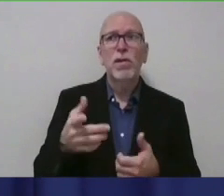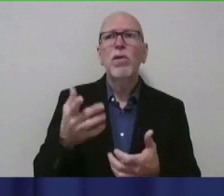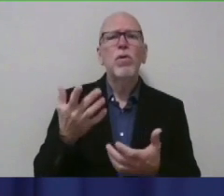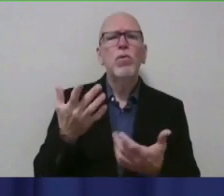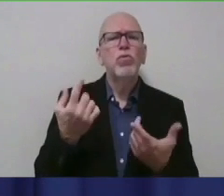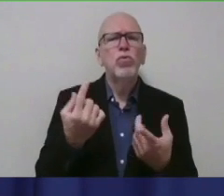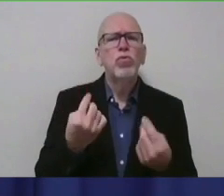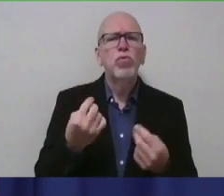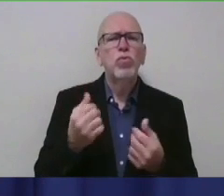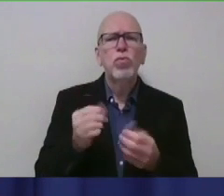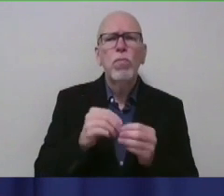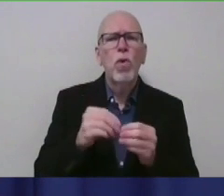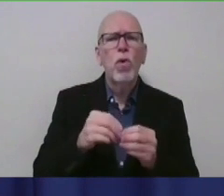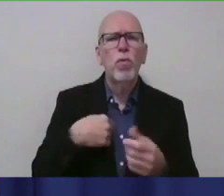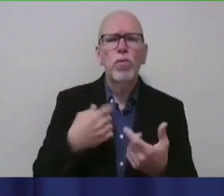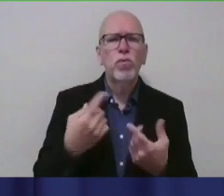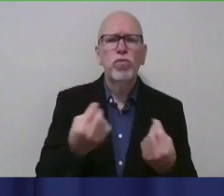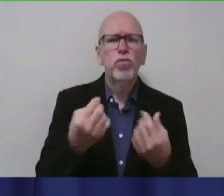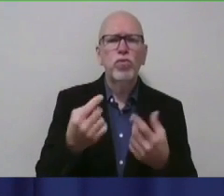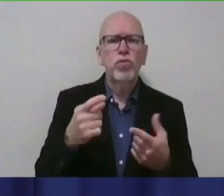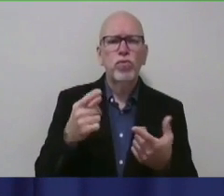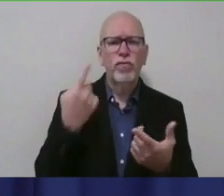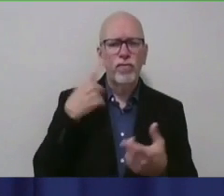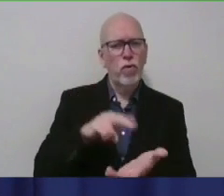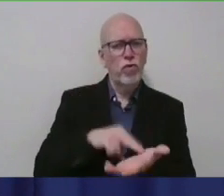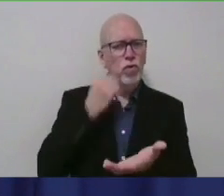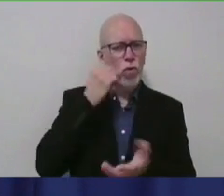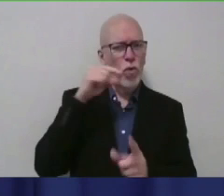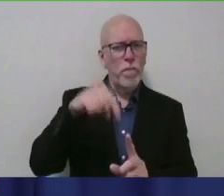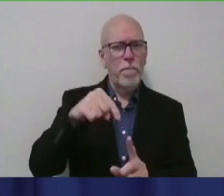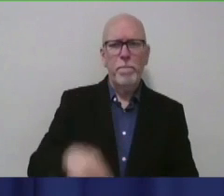are we taking at the long-term care facilities?